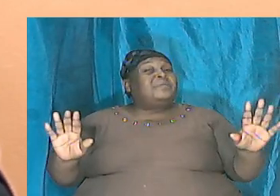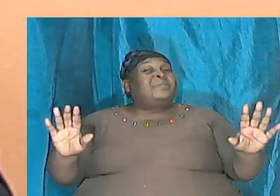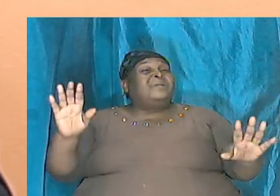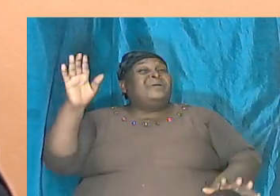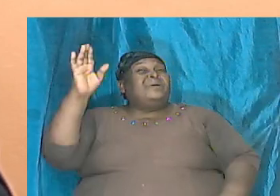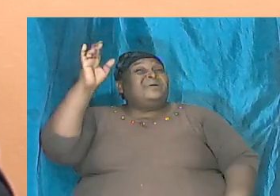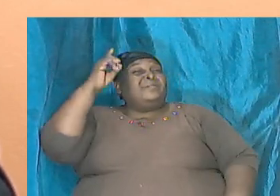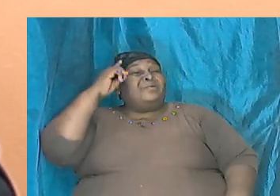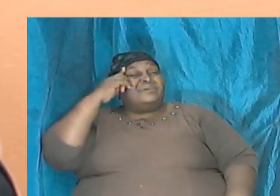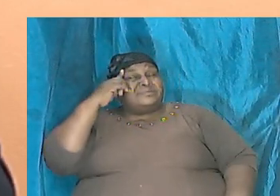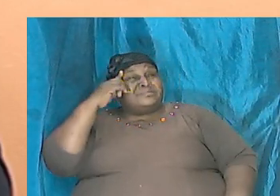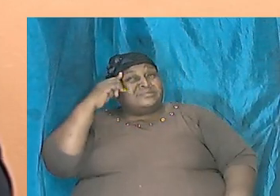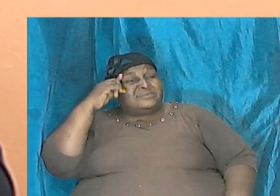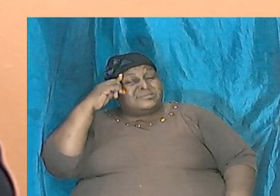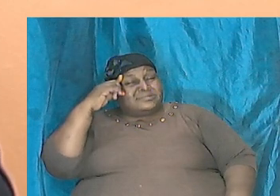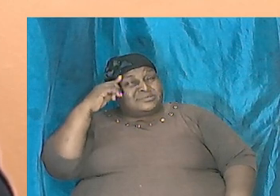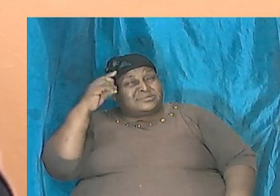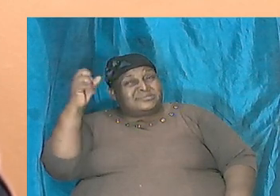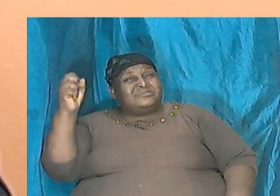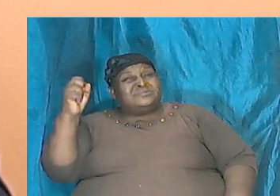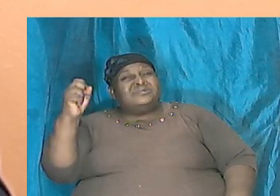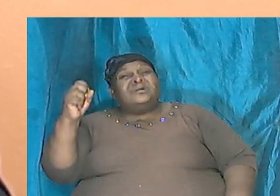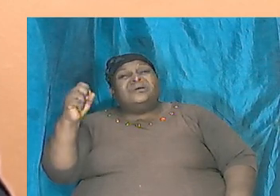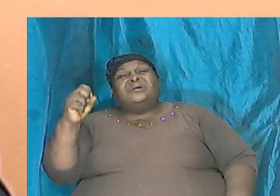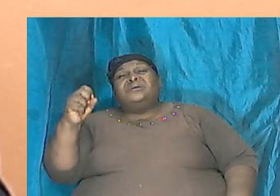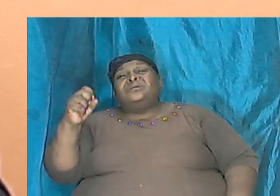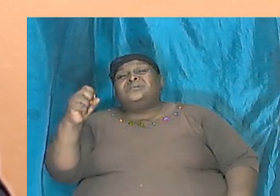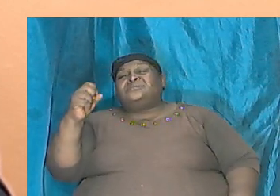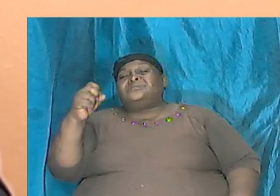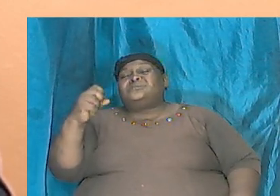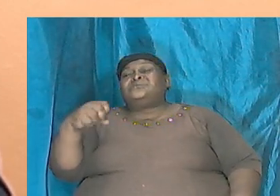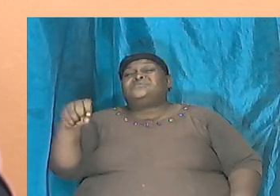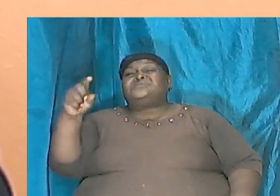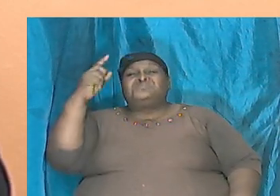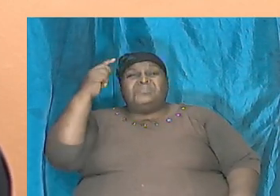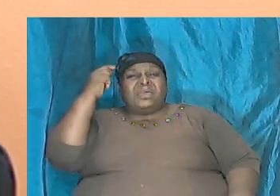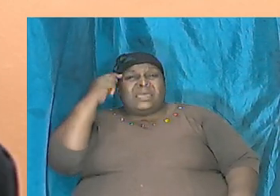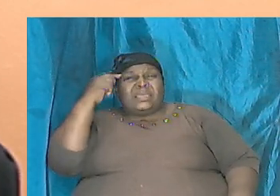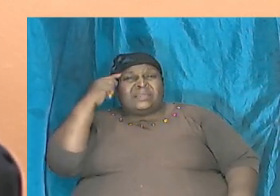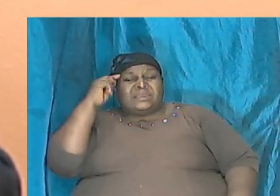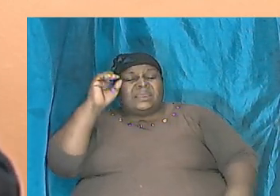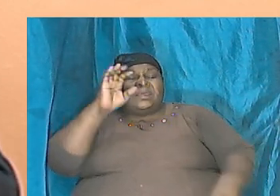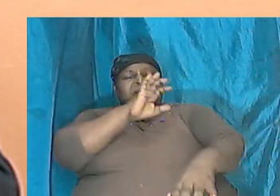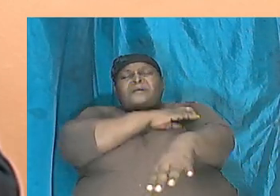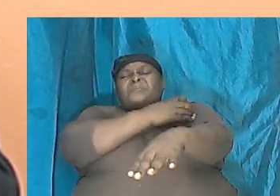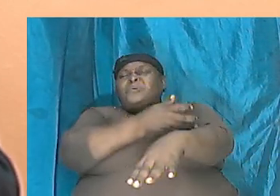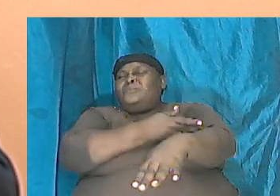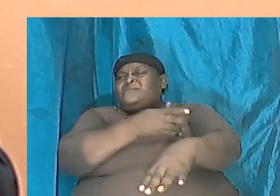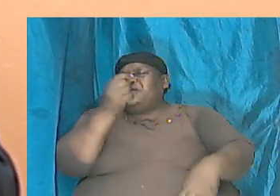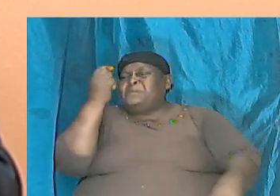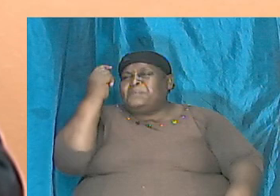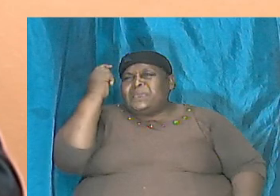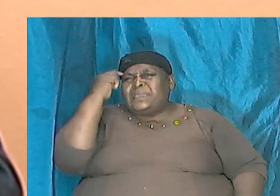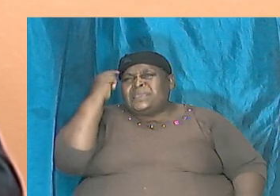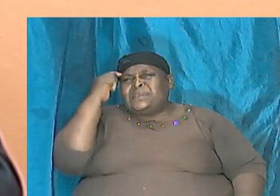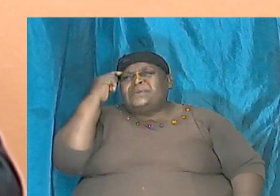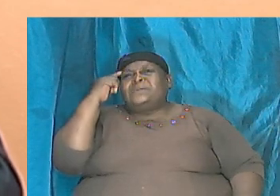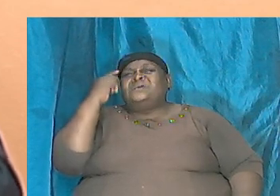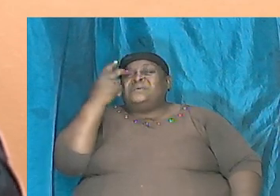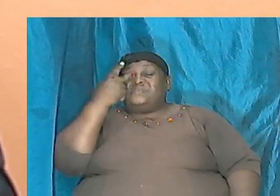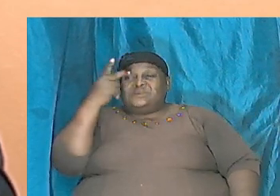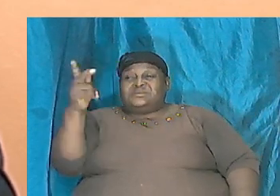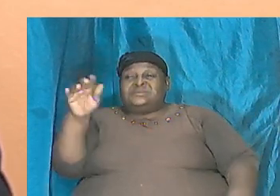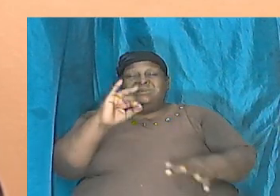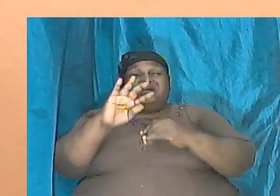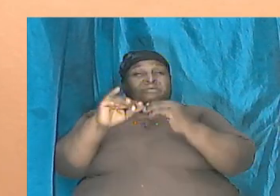mind, a genius mind, a powerful mind that sees all things